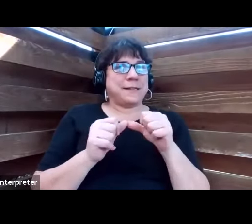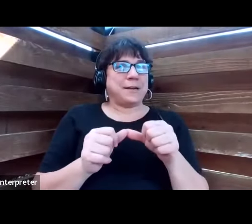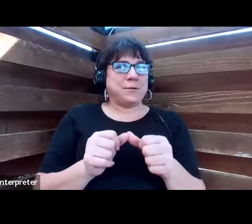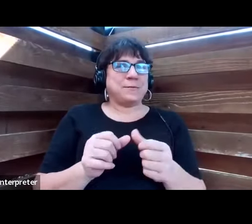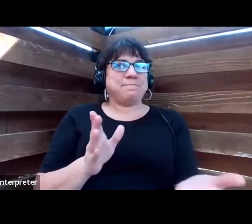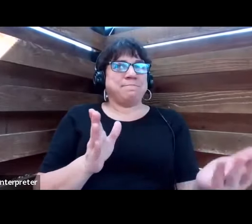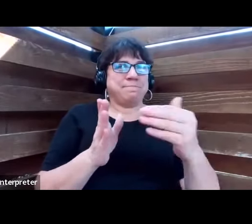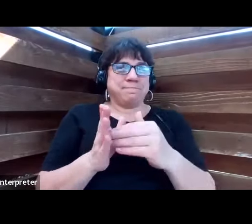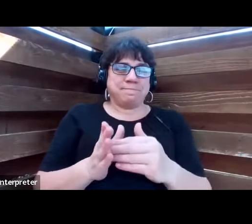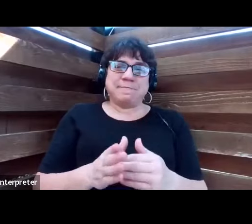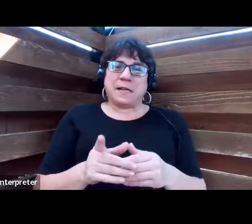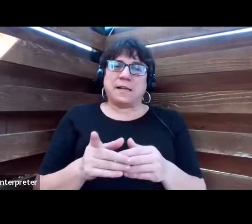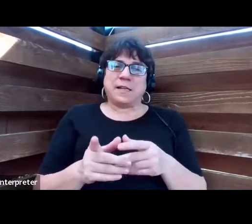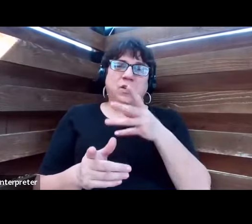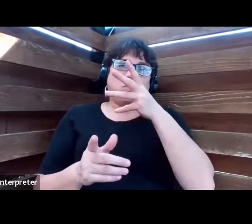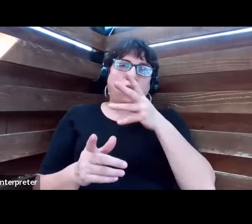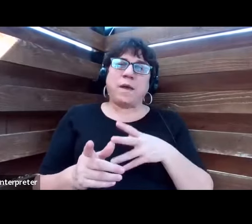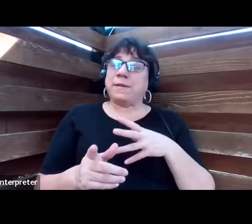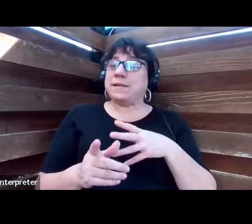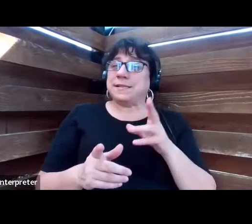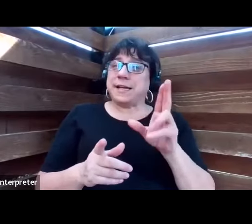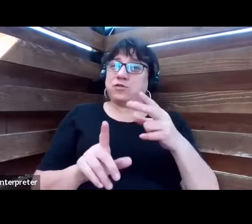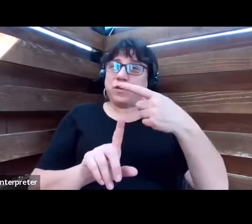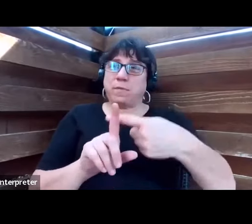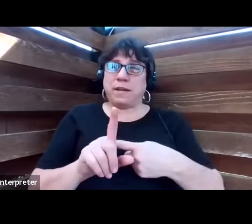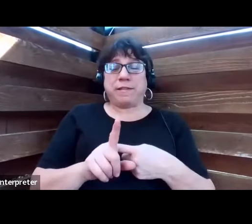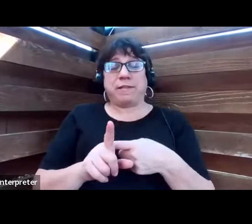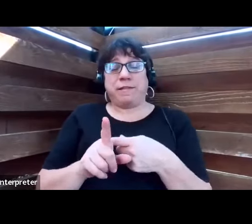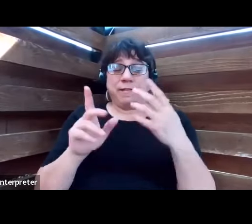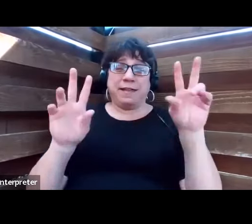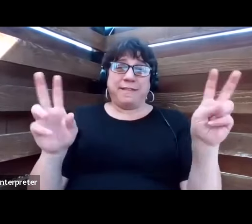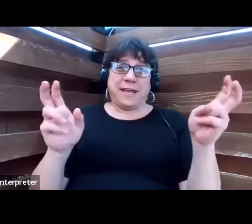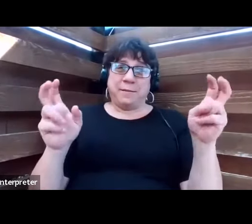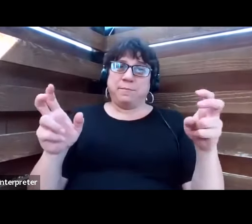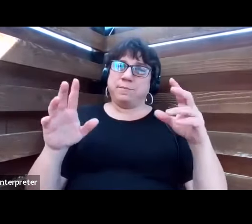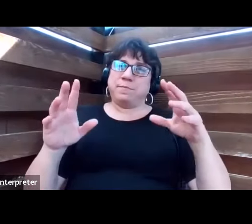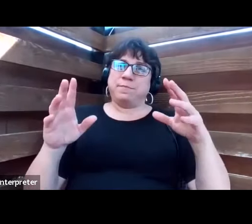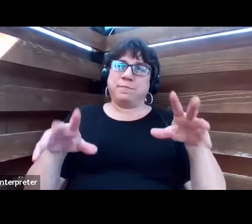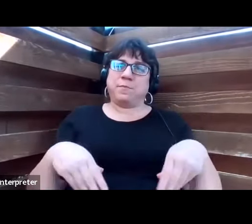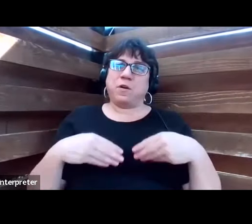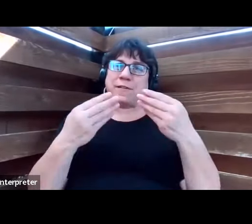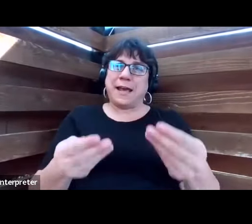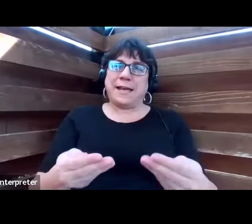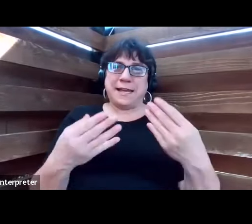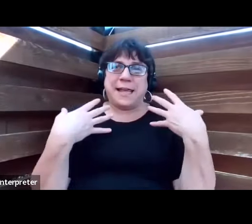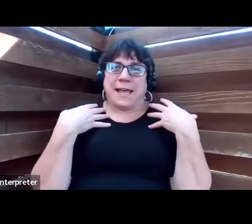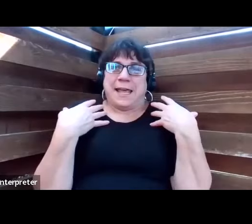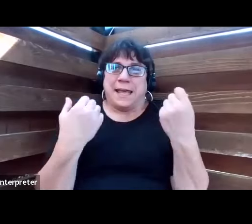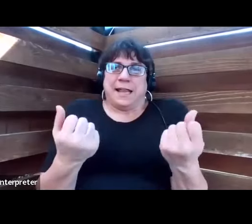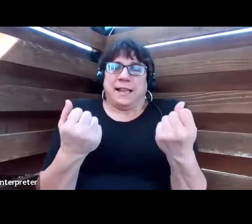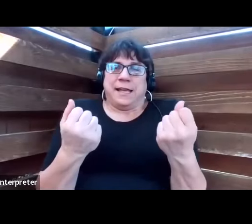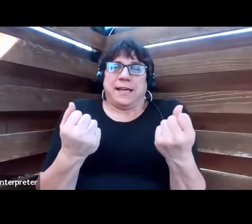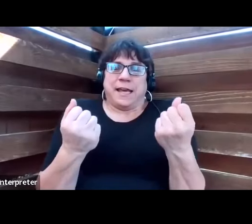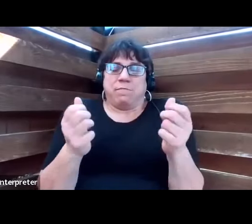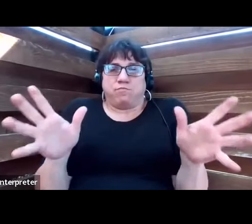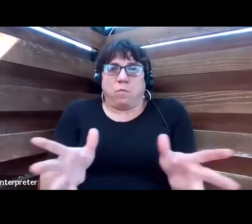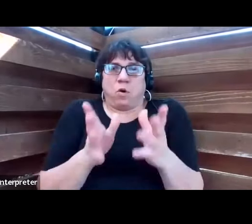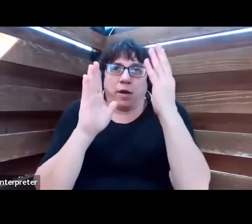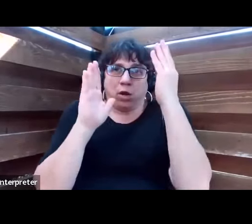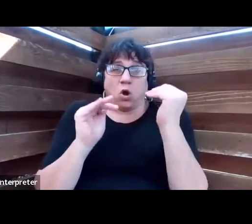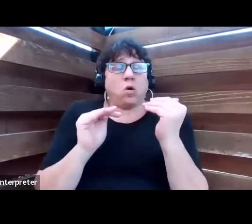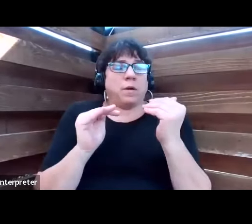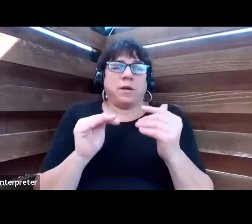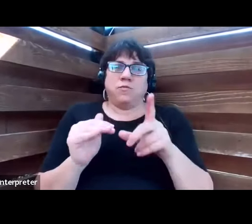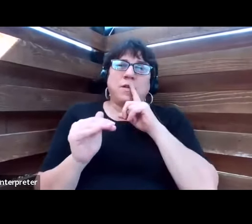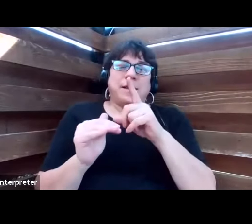Women's History Month theme is providing healing and promoting hope, which is so apropos as we move forward from this